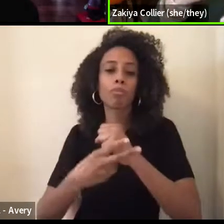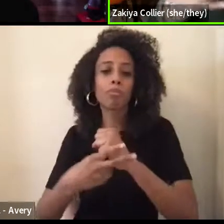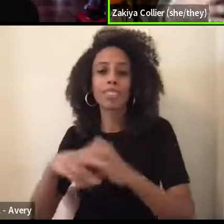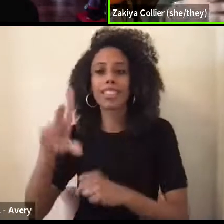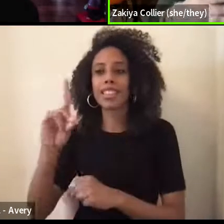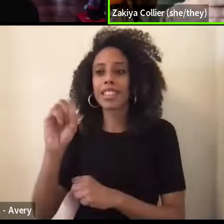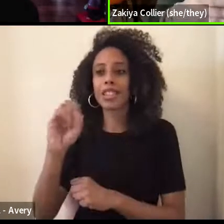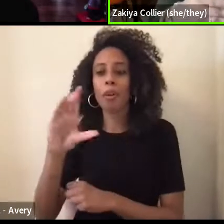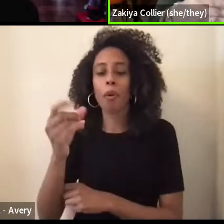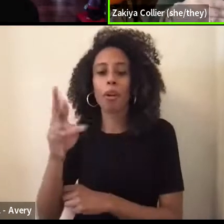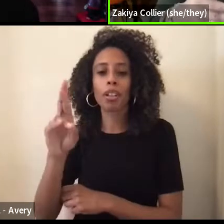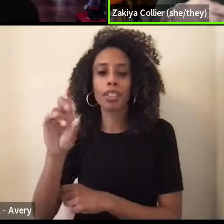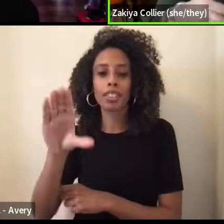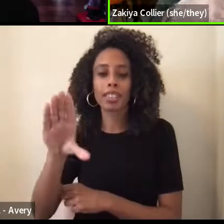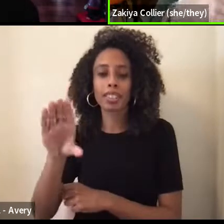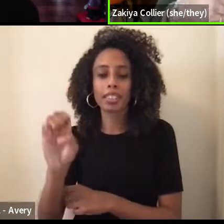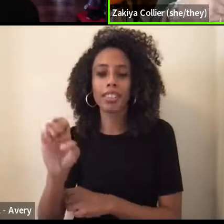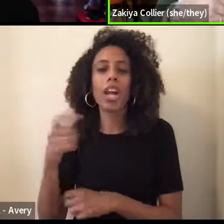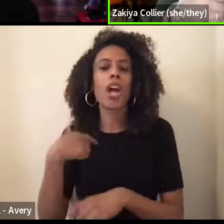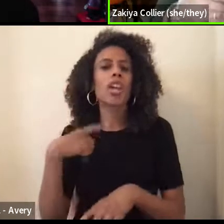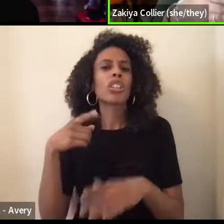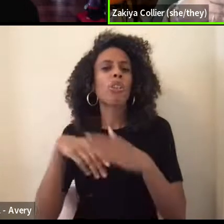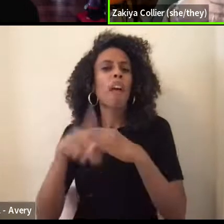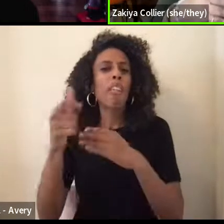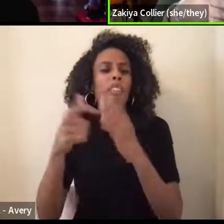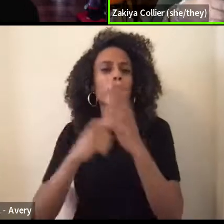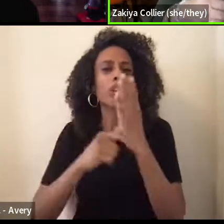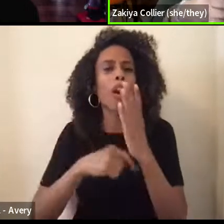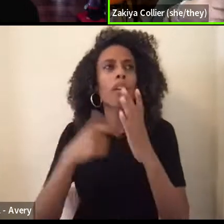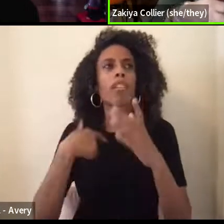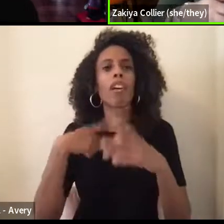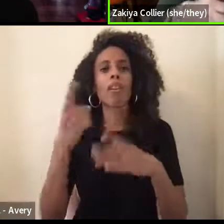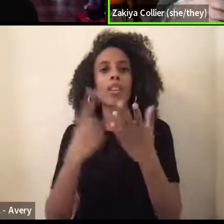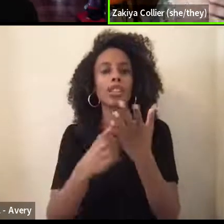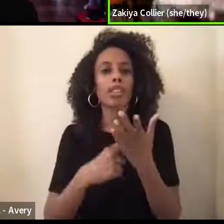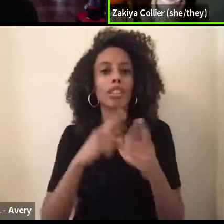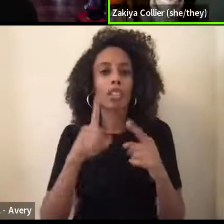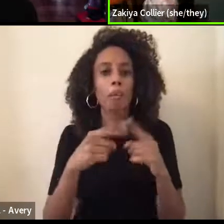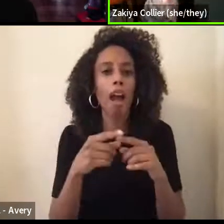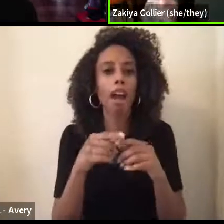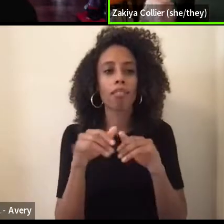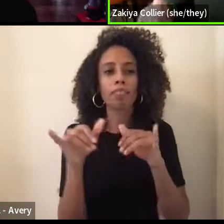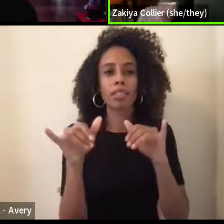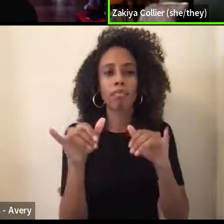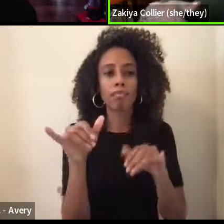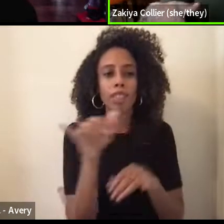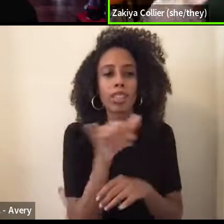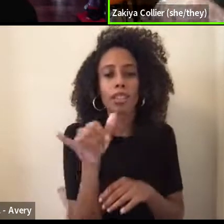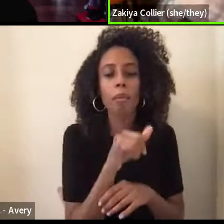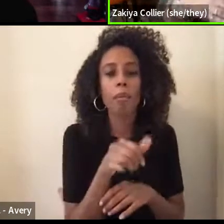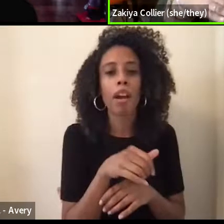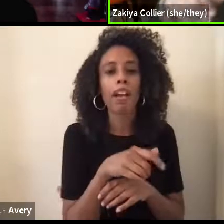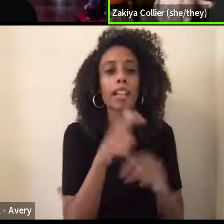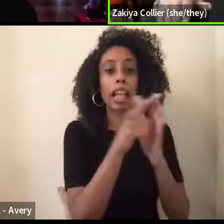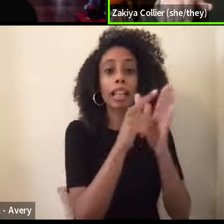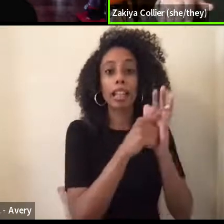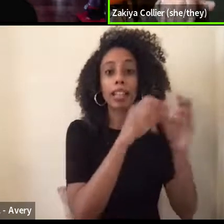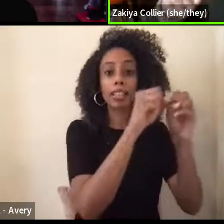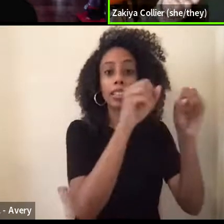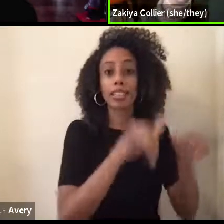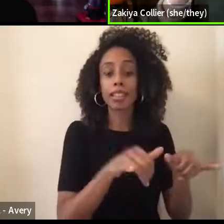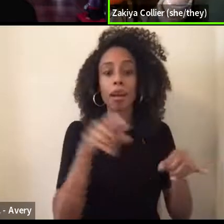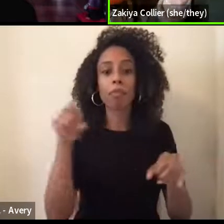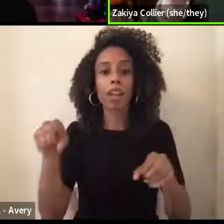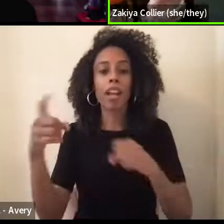Dunbar kind of talks about the similarities between like the legal system and archives because of this like evidence